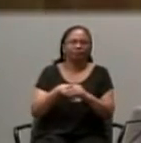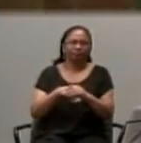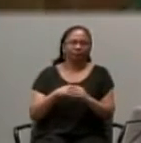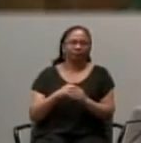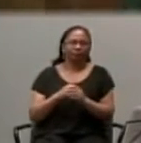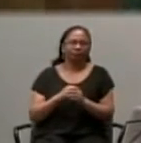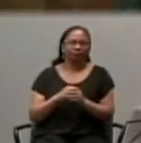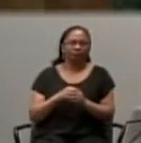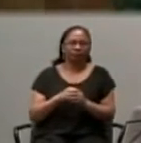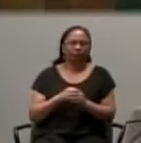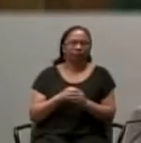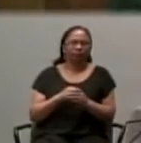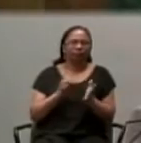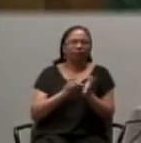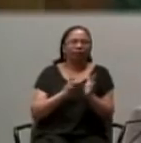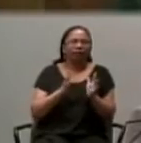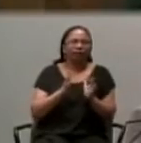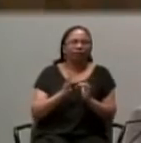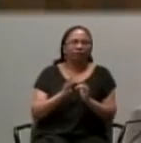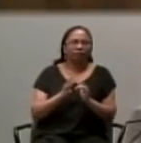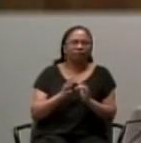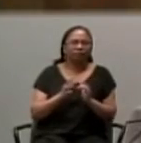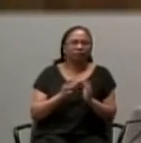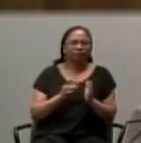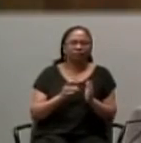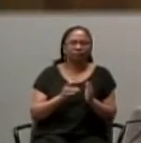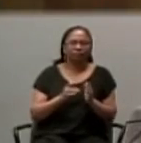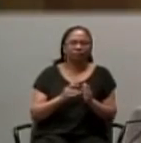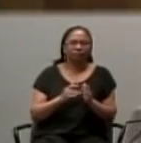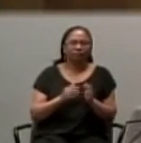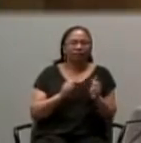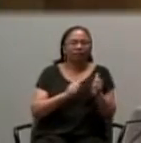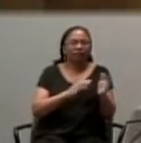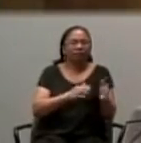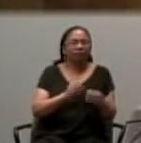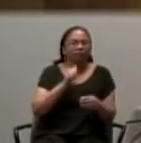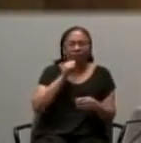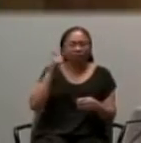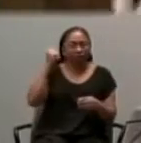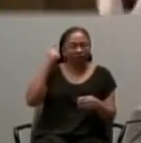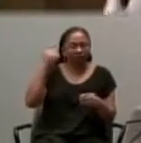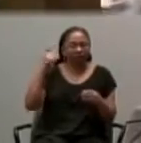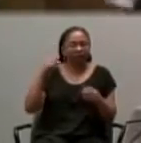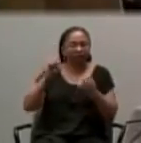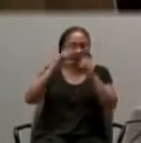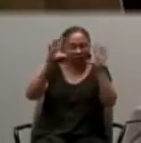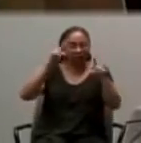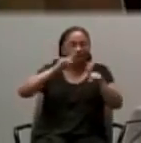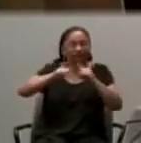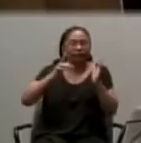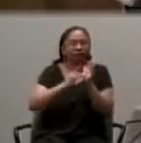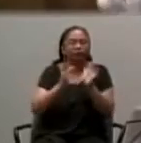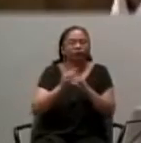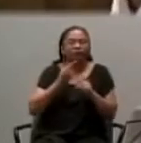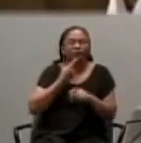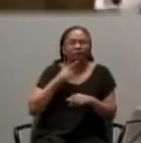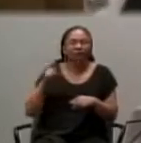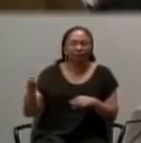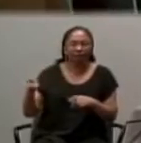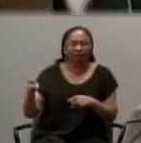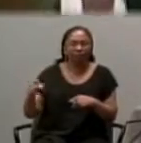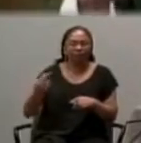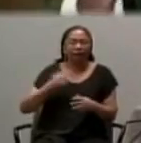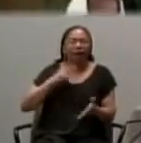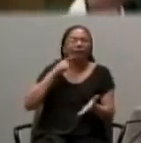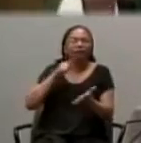So, that's why Jesus is, they don't understand this at this point. But that is why Jesus is saying, what I am going to demand of you